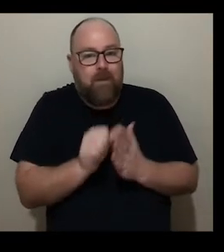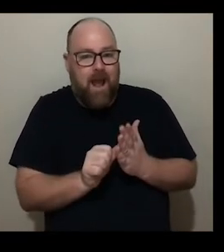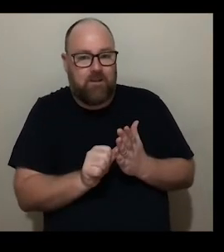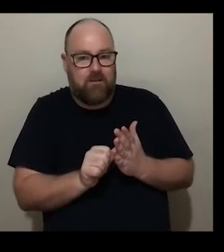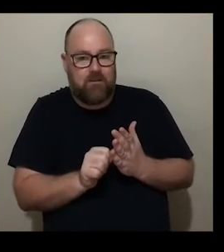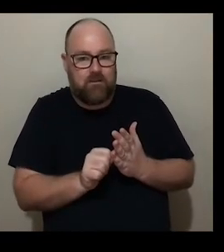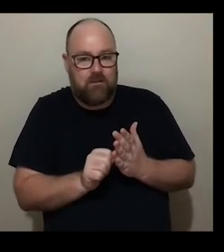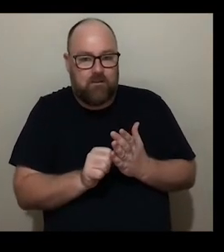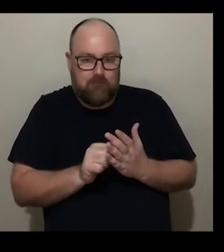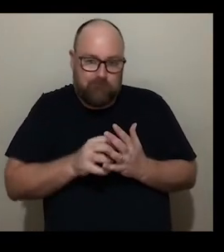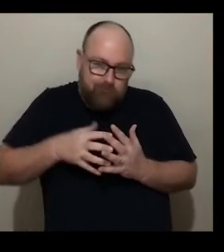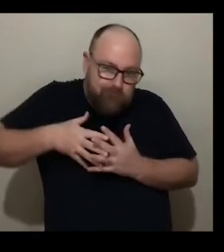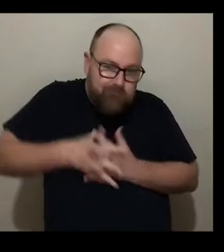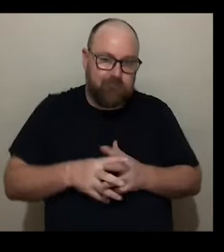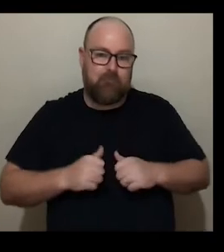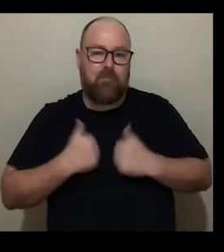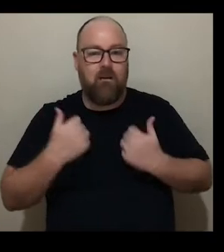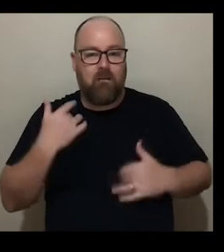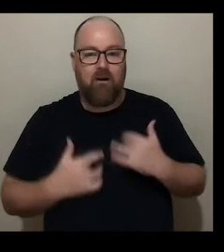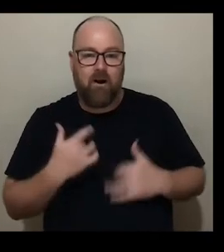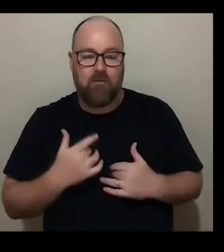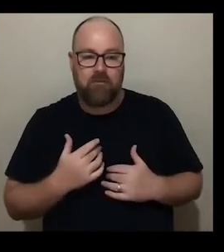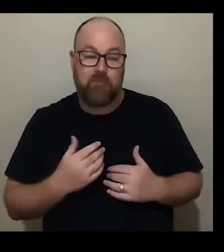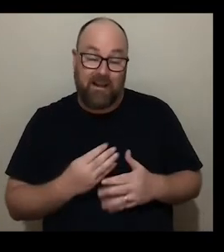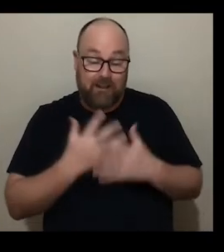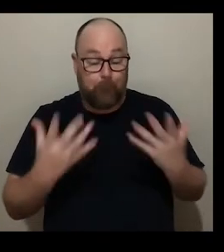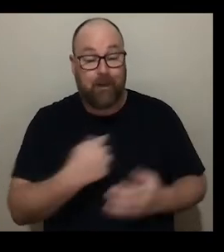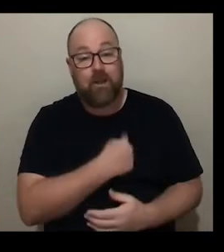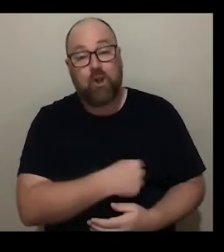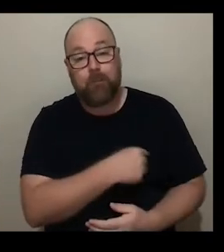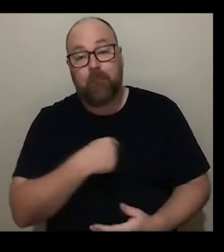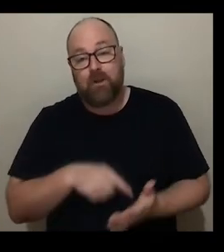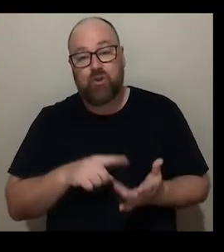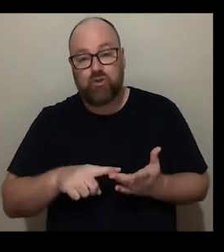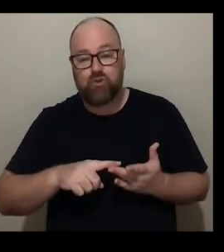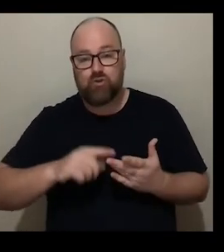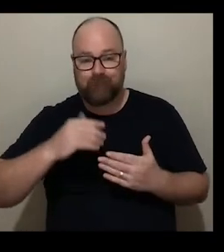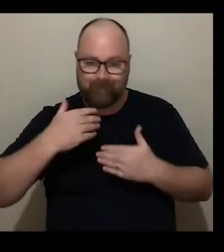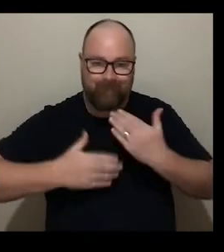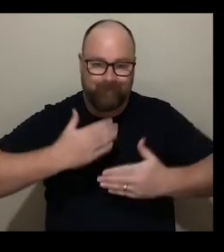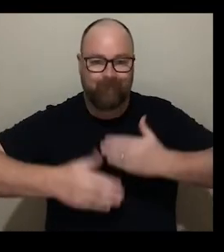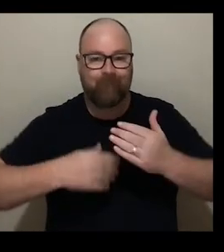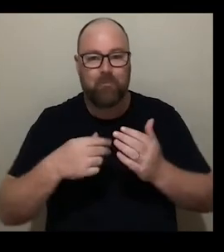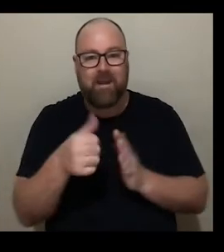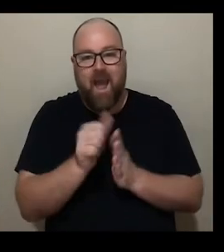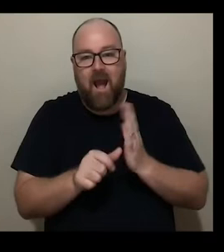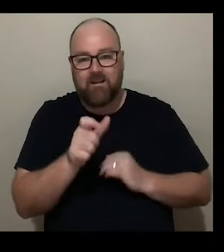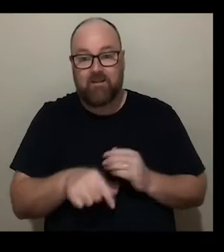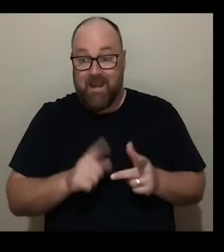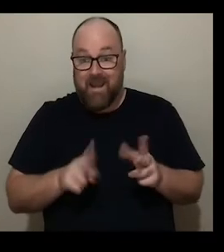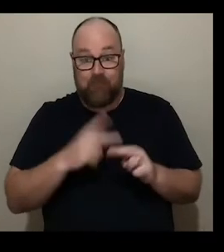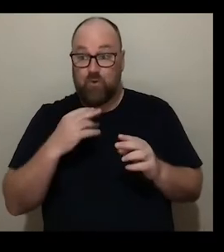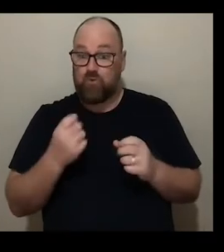but it does take a huge amount of commitment to be able to be an artist because if you don't have an established